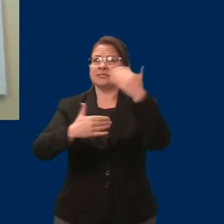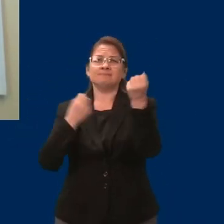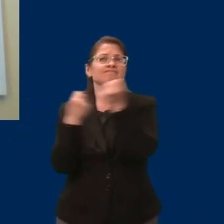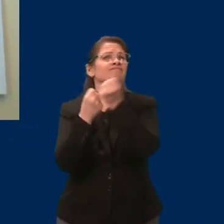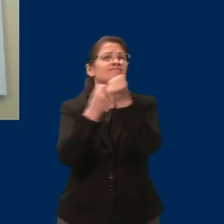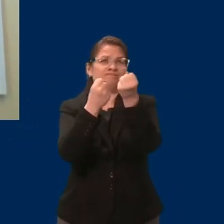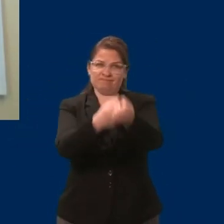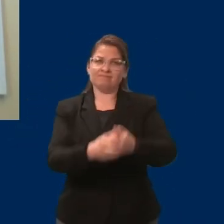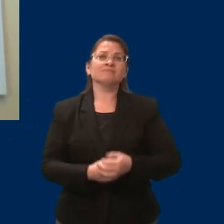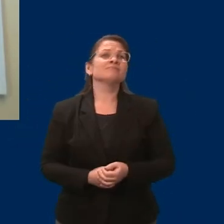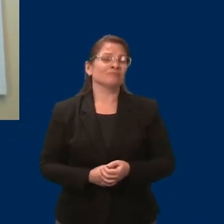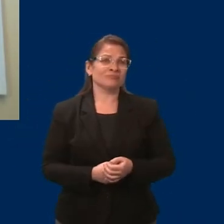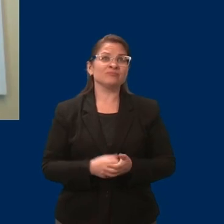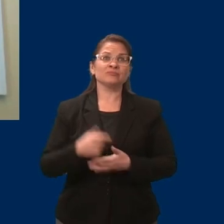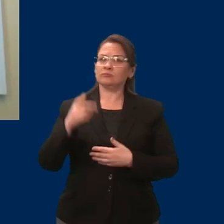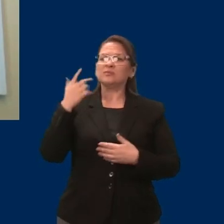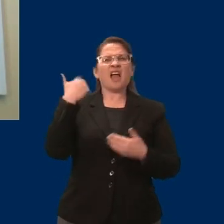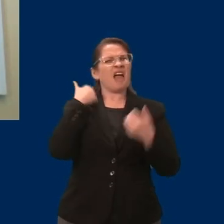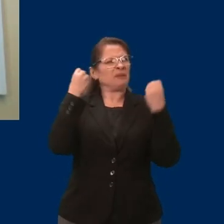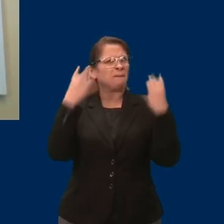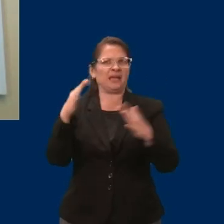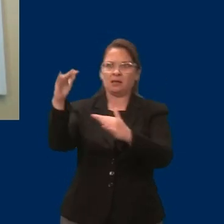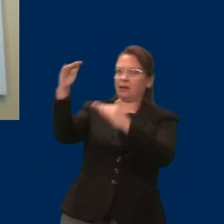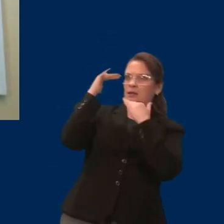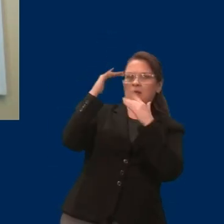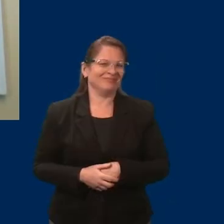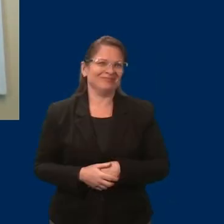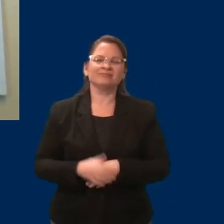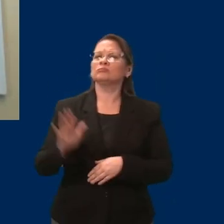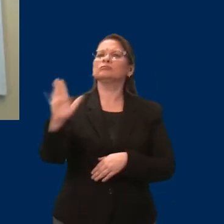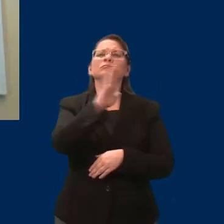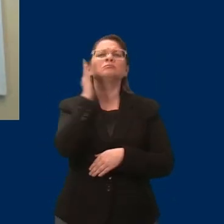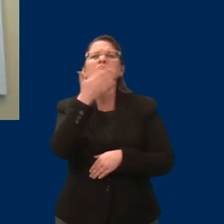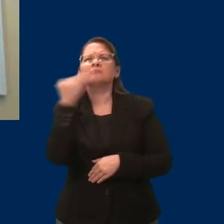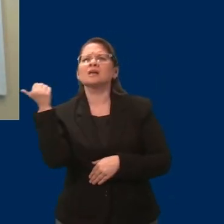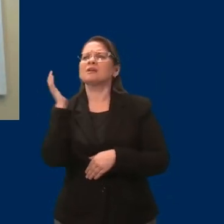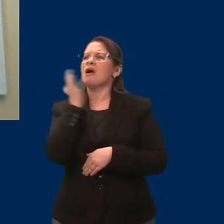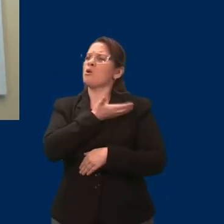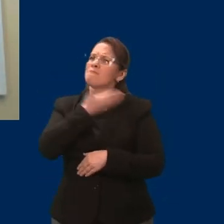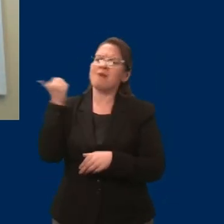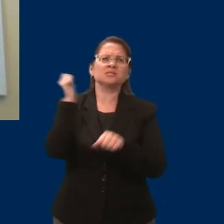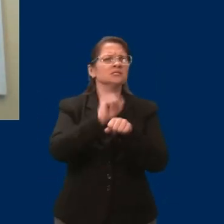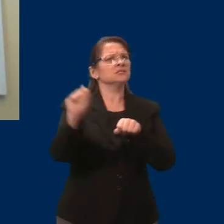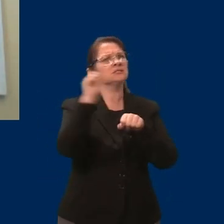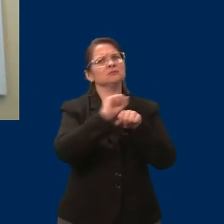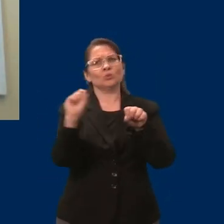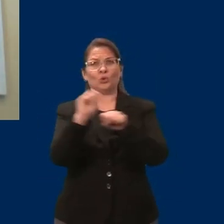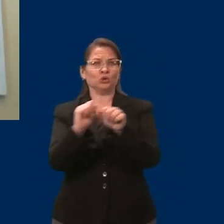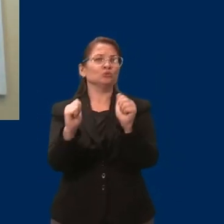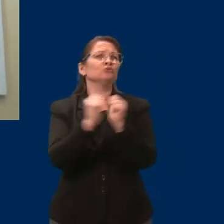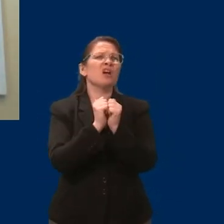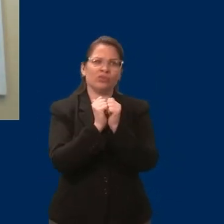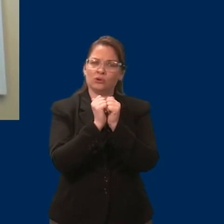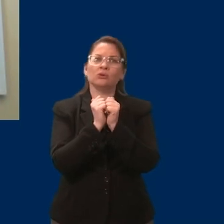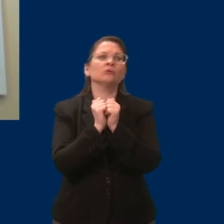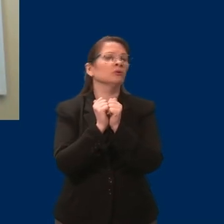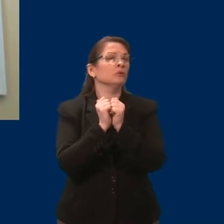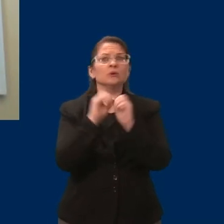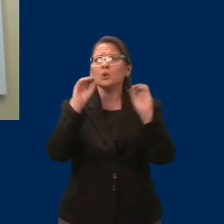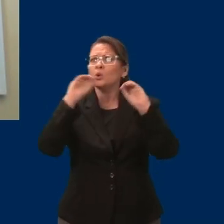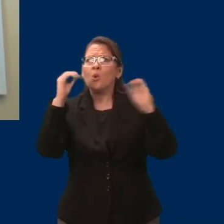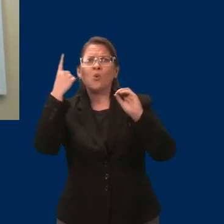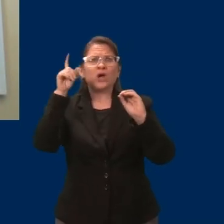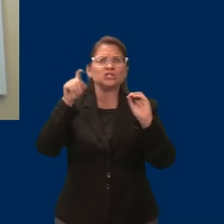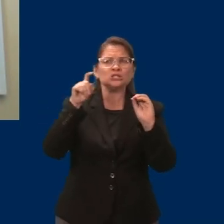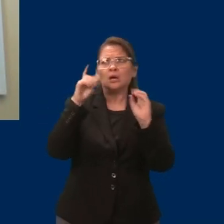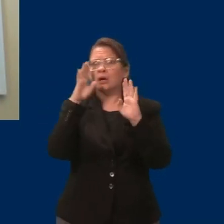place that are limiting people from living their full lives. No one should worry about how they're going to get from point A to point B